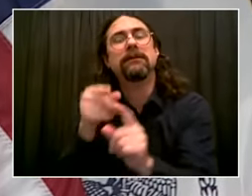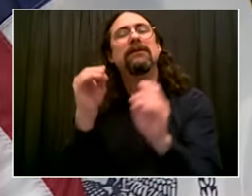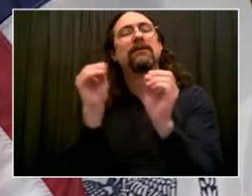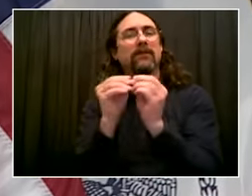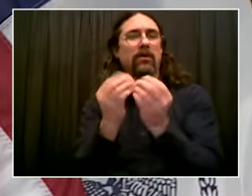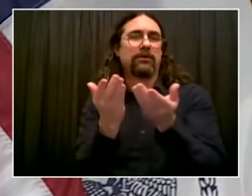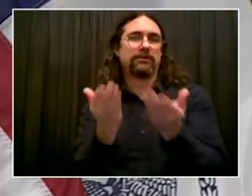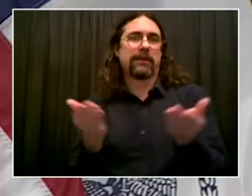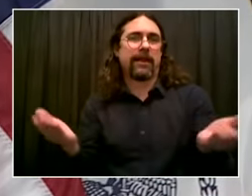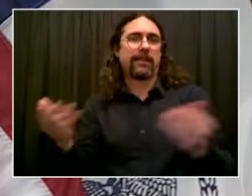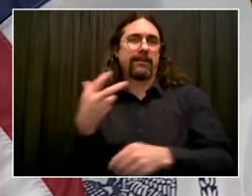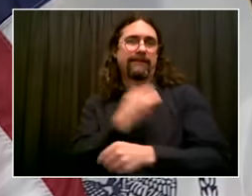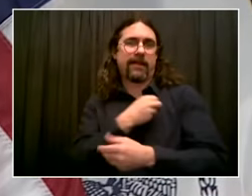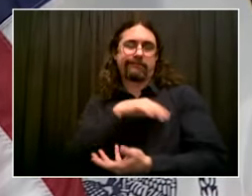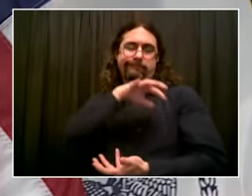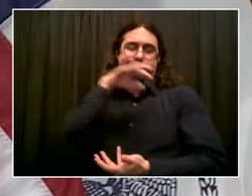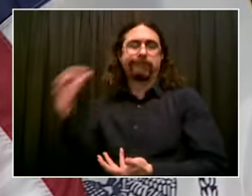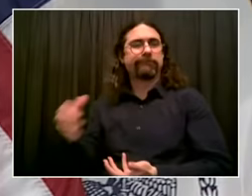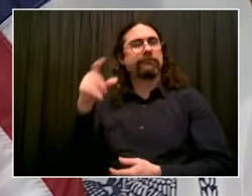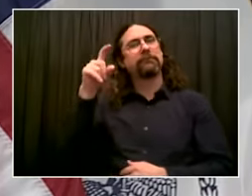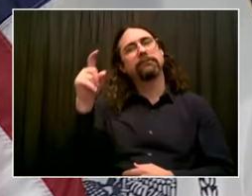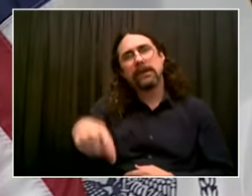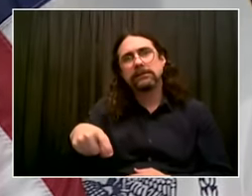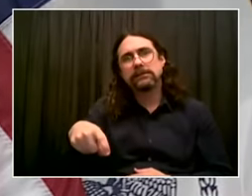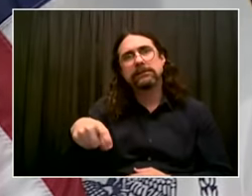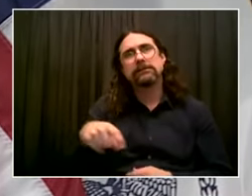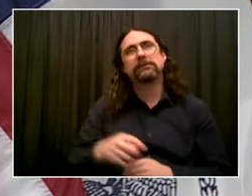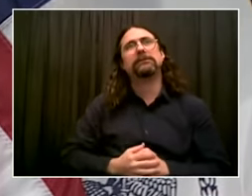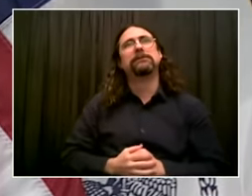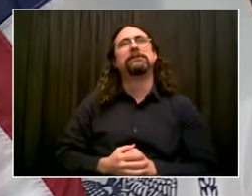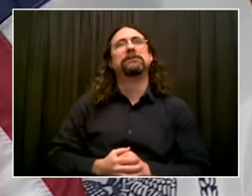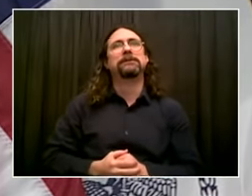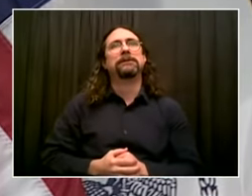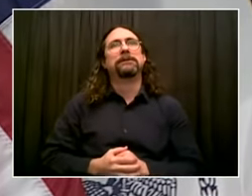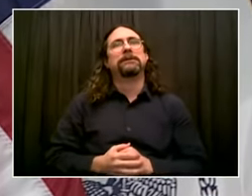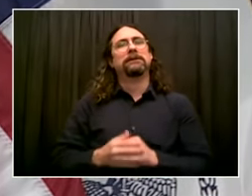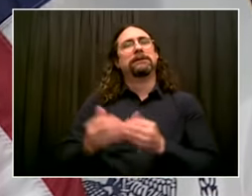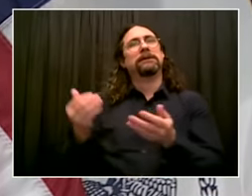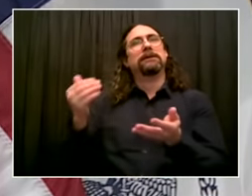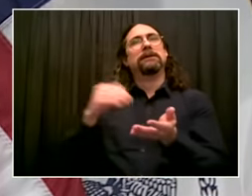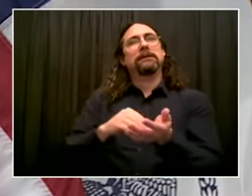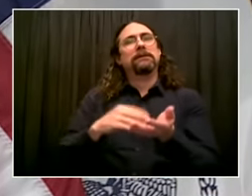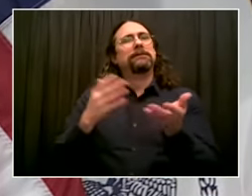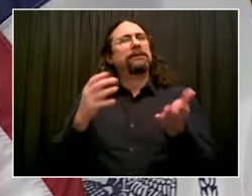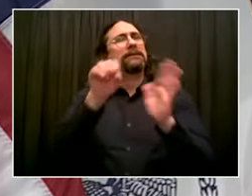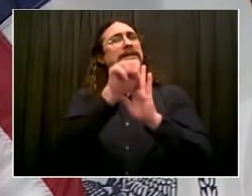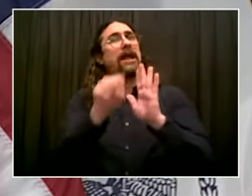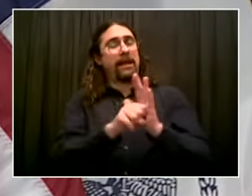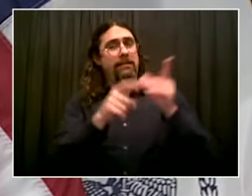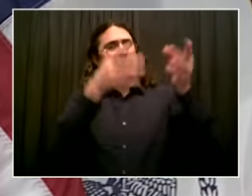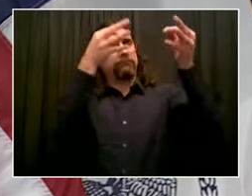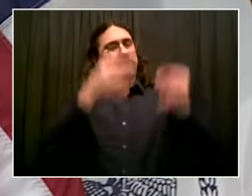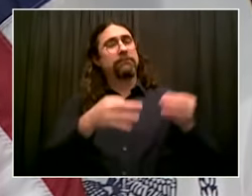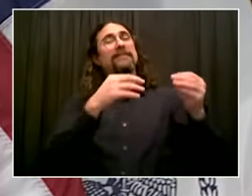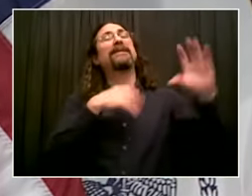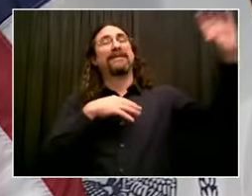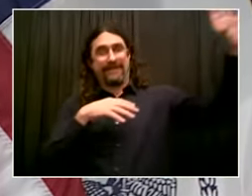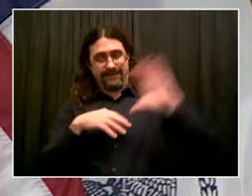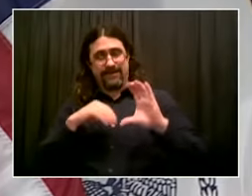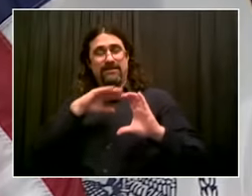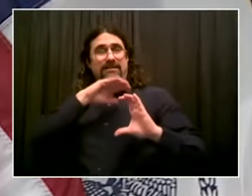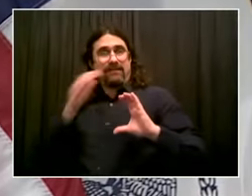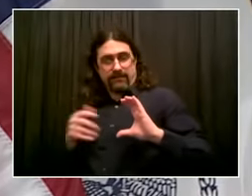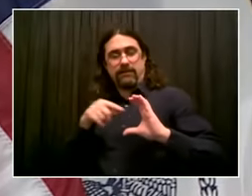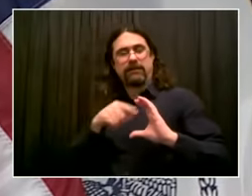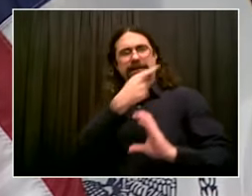makes decisions about supply. The more local control is restored, the more we can create equity. I think that's the bottom line.